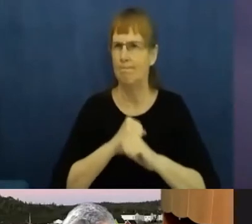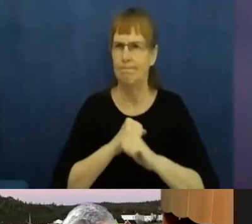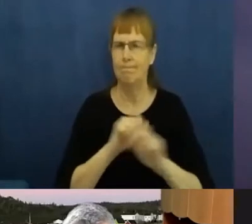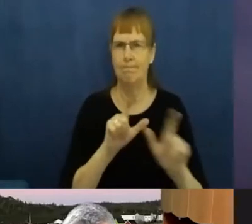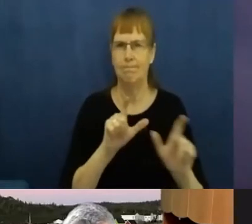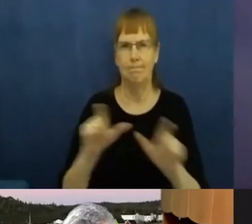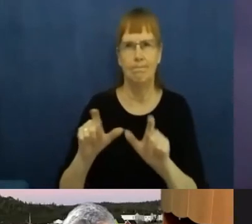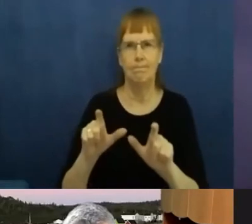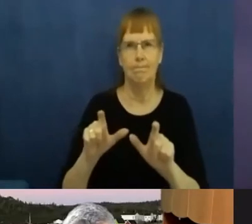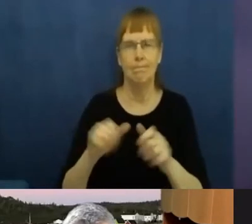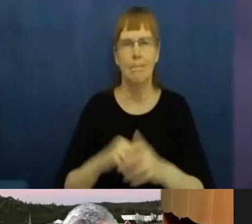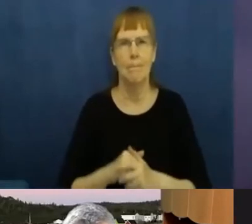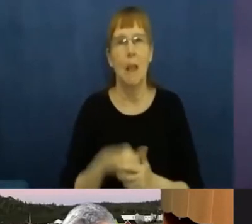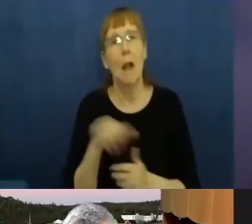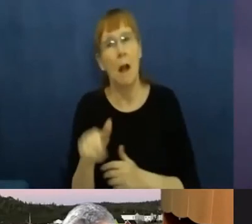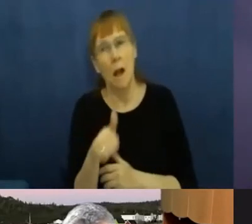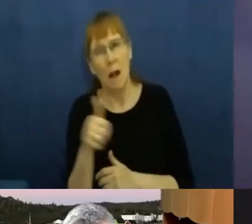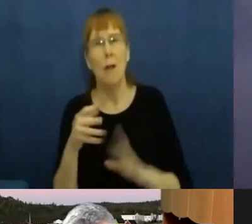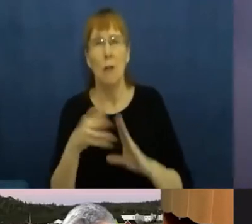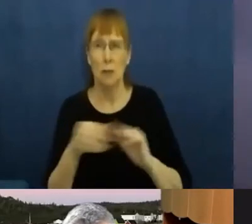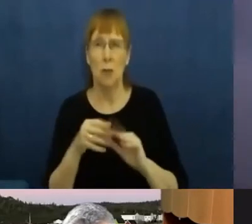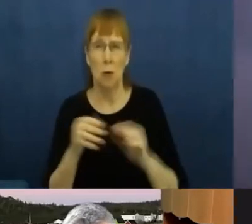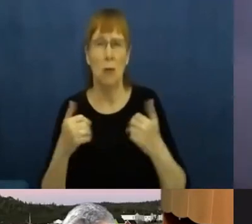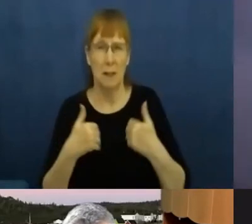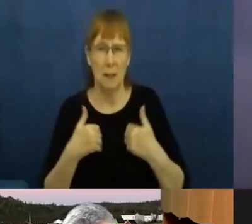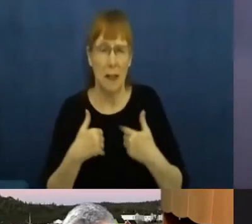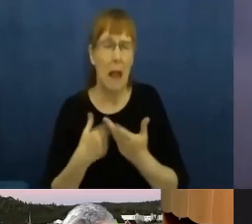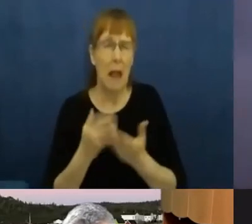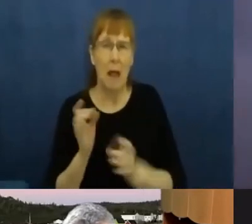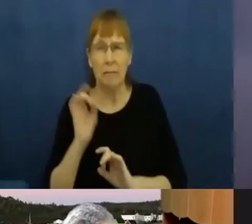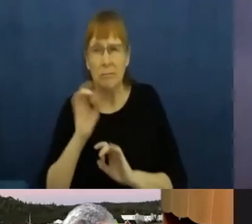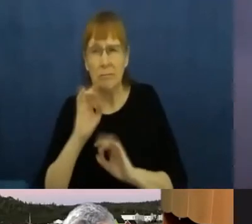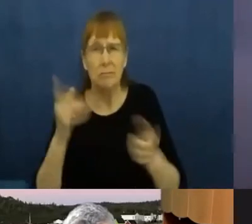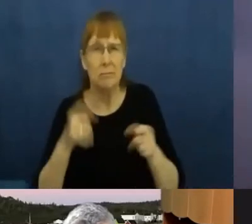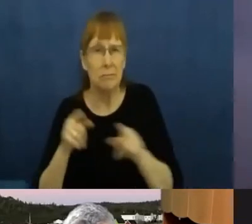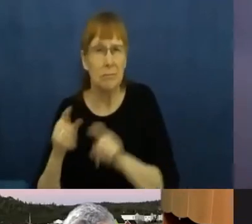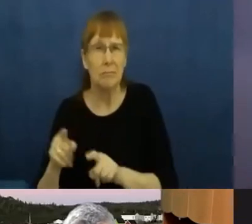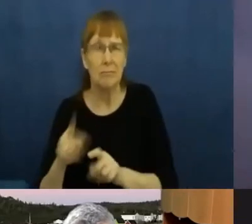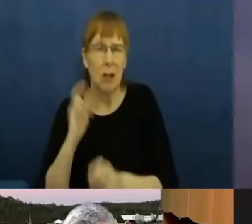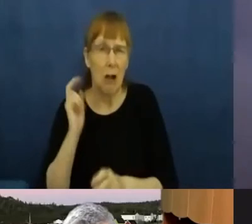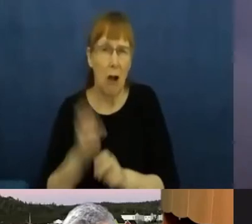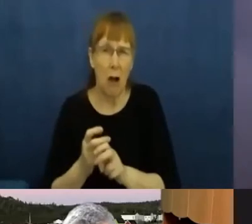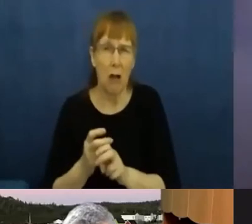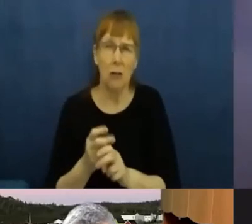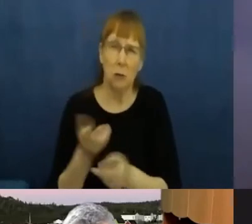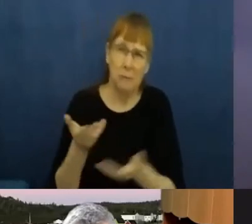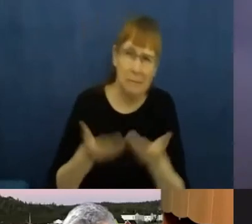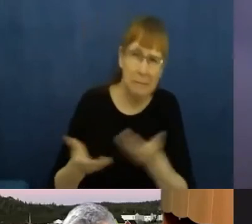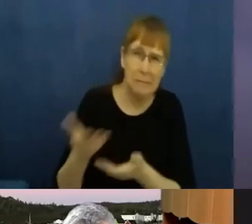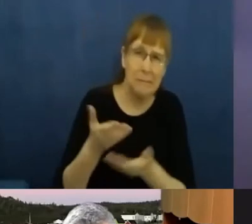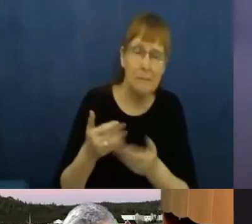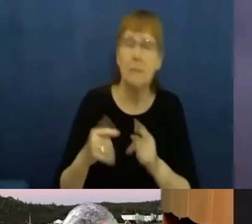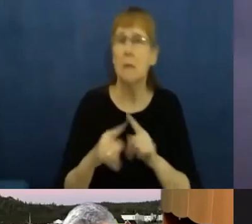stories, hopeful stories of creativity, of courage, of community spirit. And I heard those